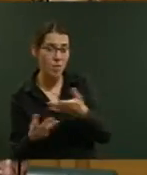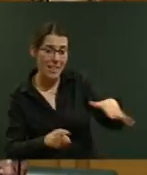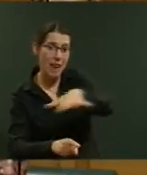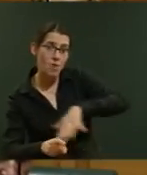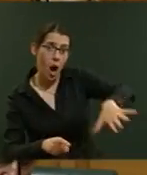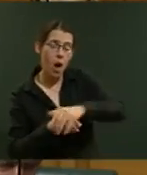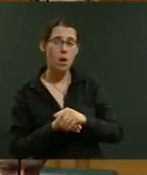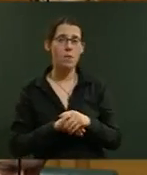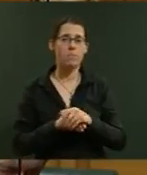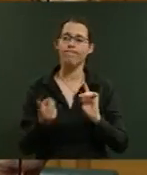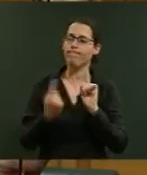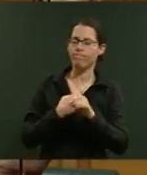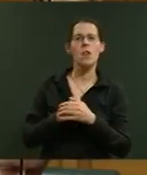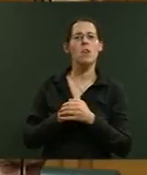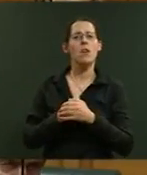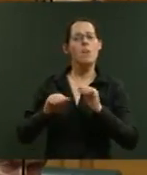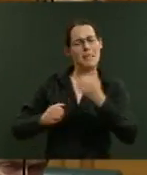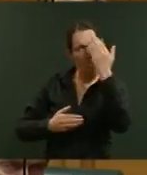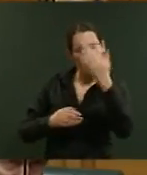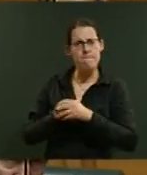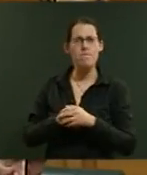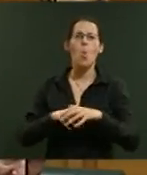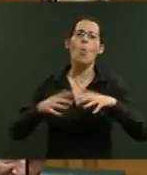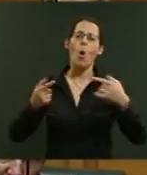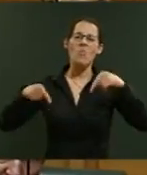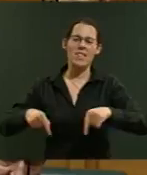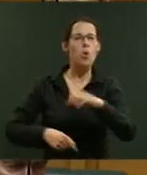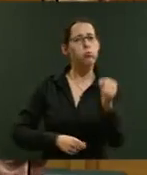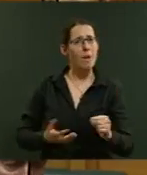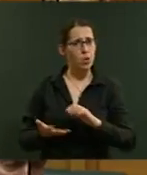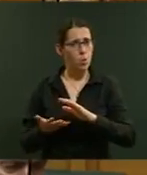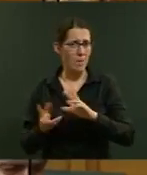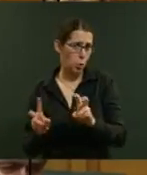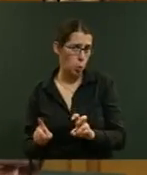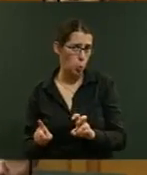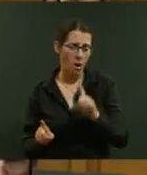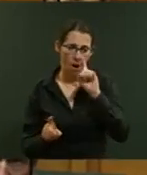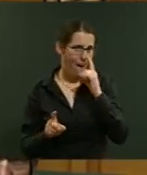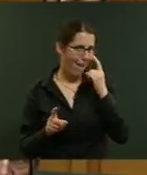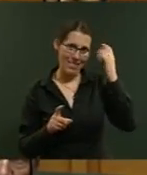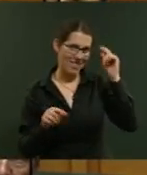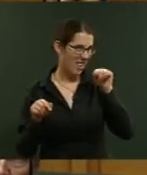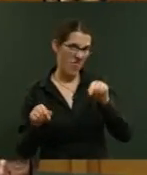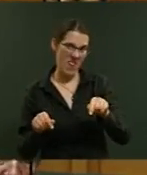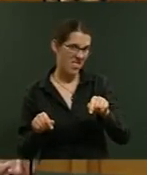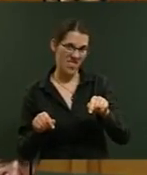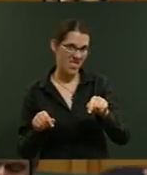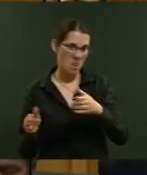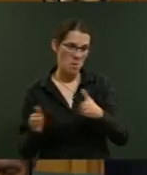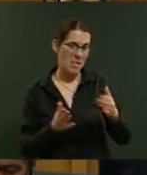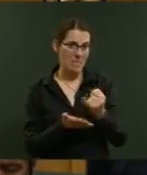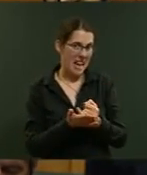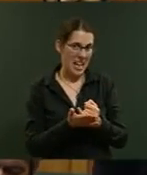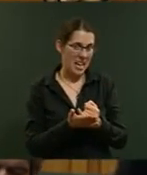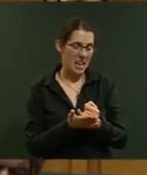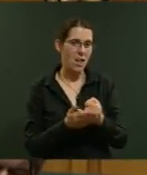Mr Speaker, despite this being an operational matter, I cannot consider this move as a mistake. Nelson has